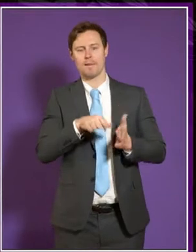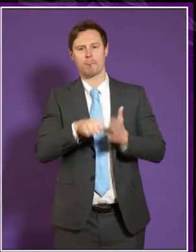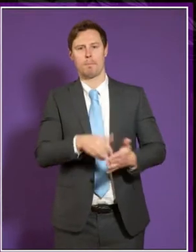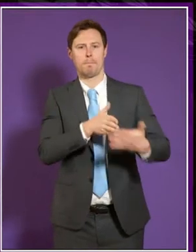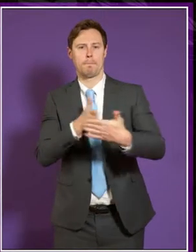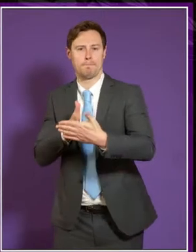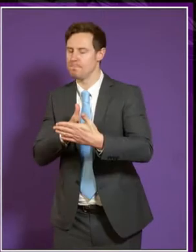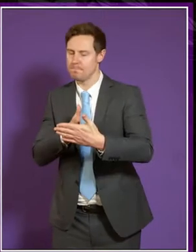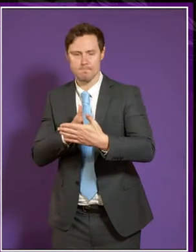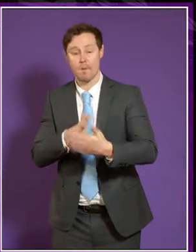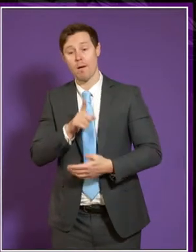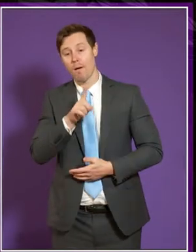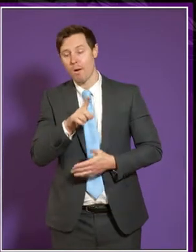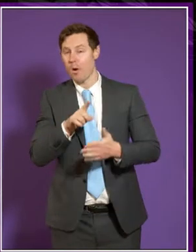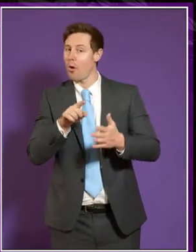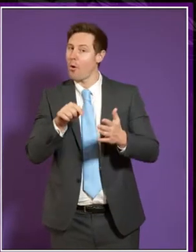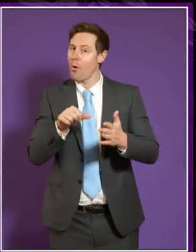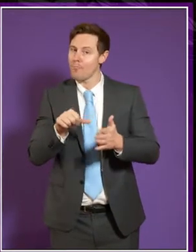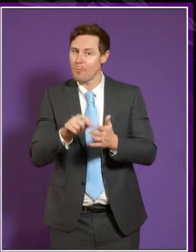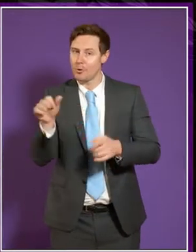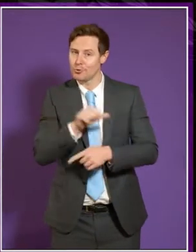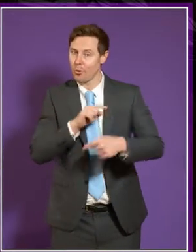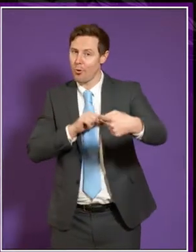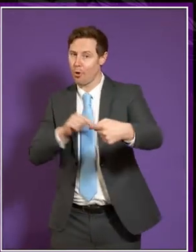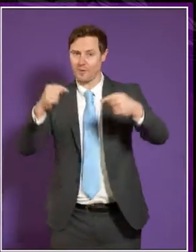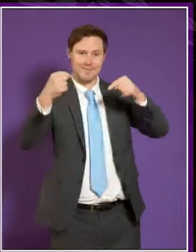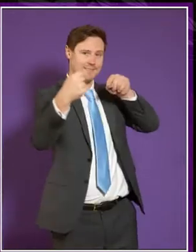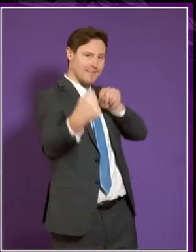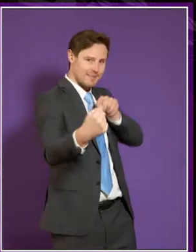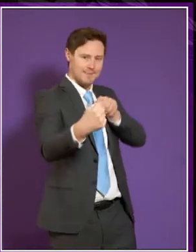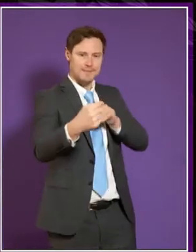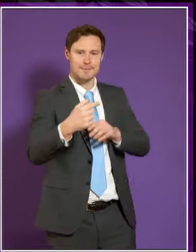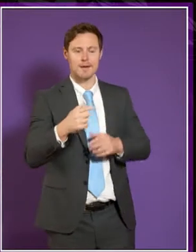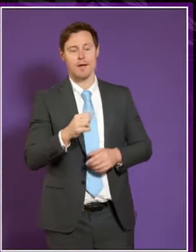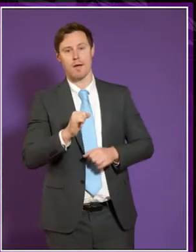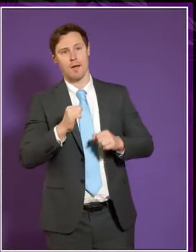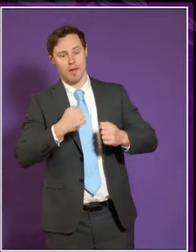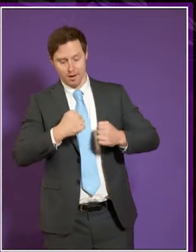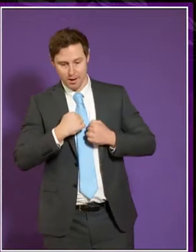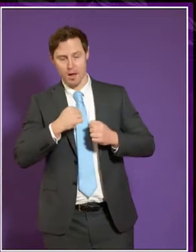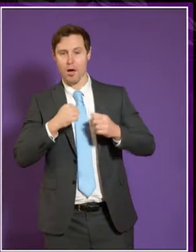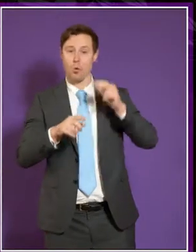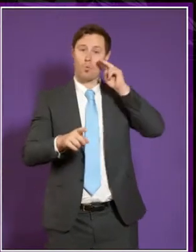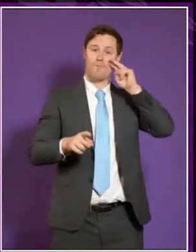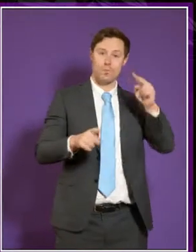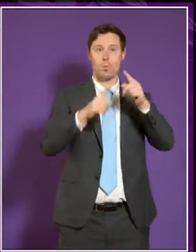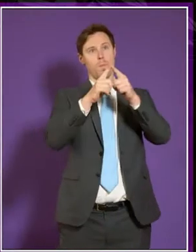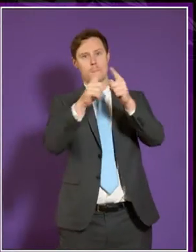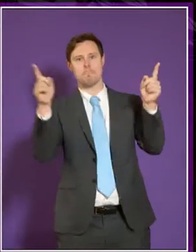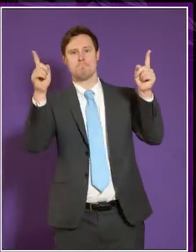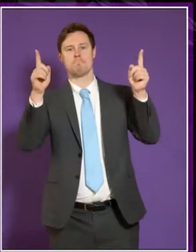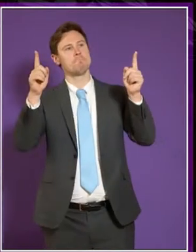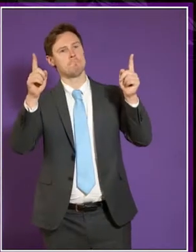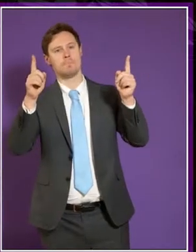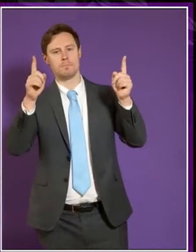The problem, I think, really needs to be turned the other way around. So the problem is our perception of them, and our ability to actually